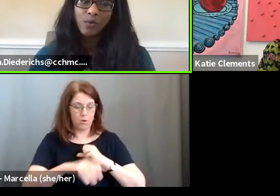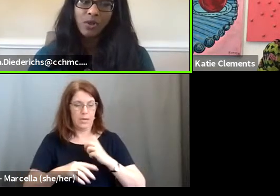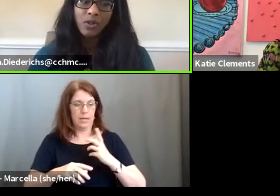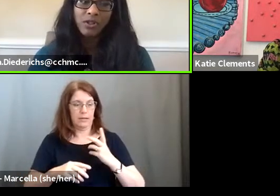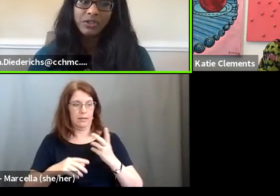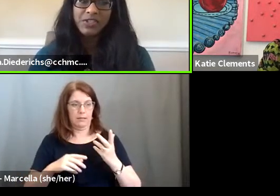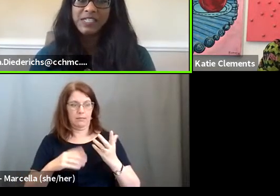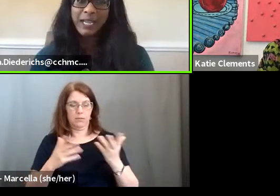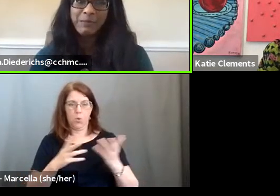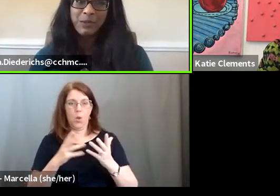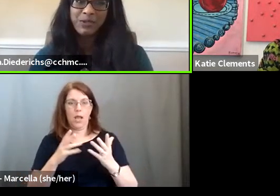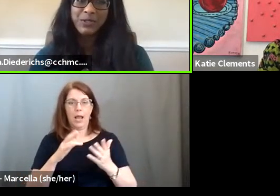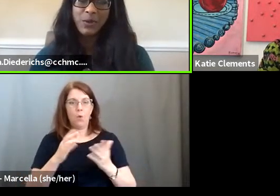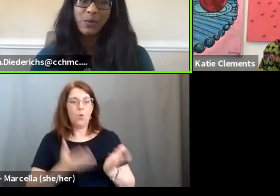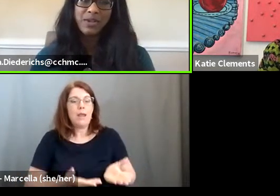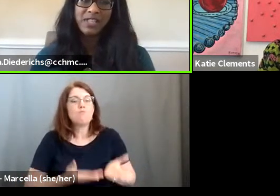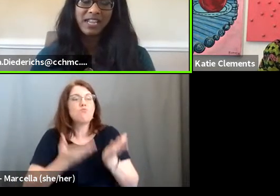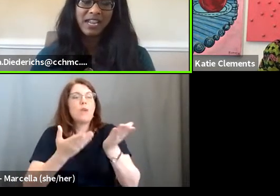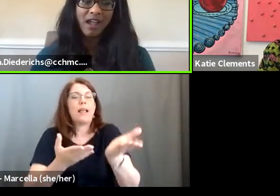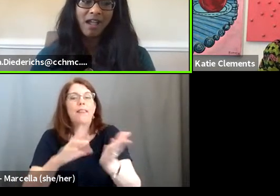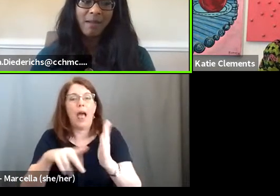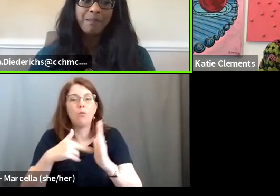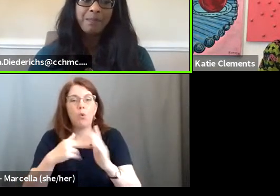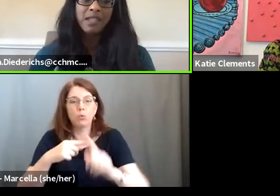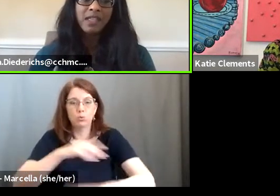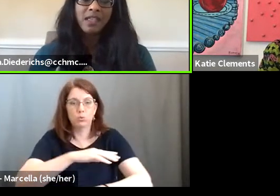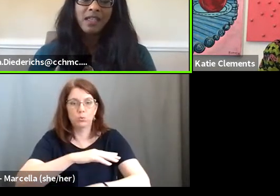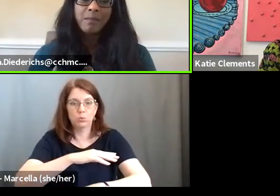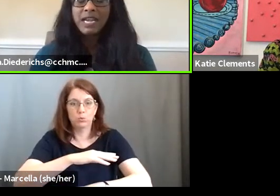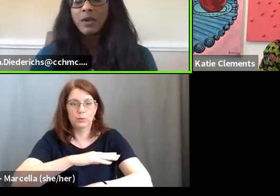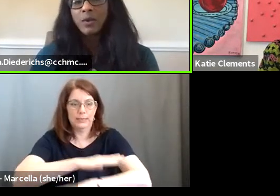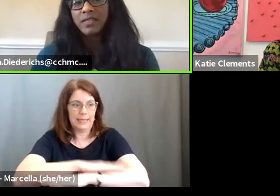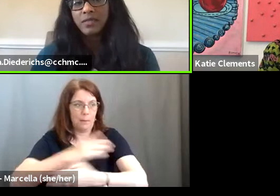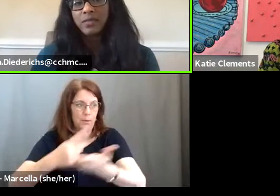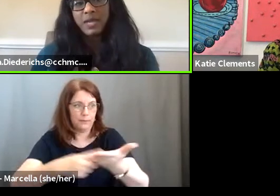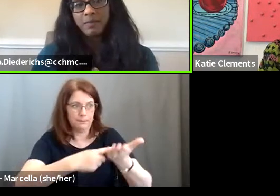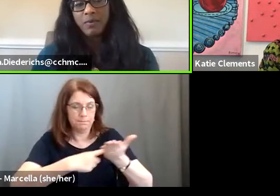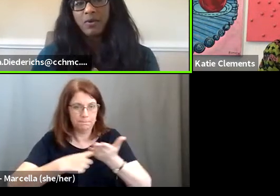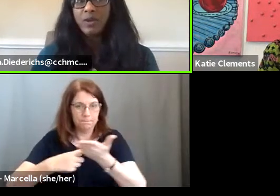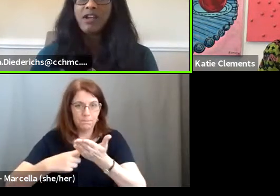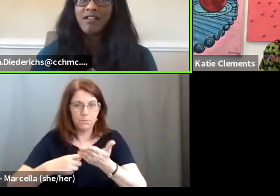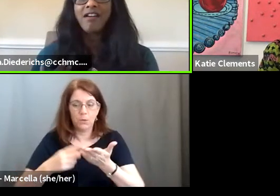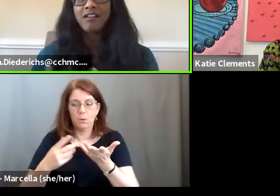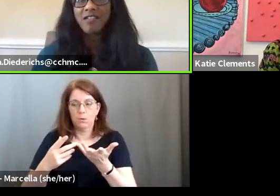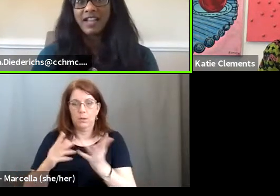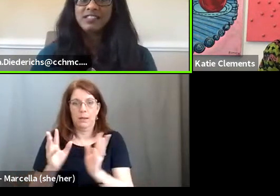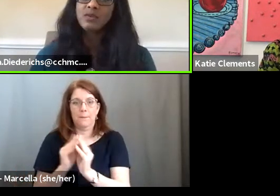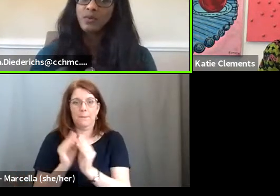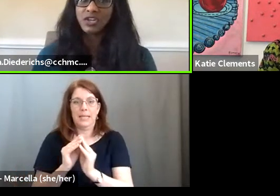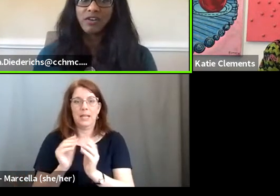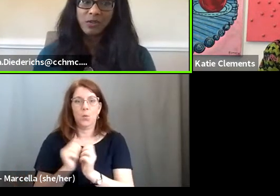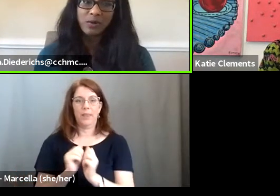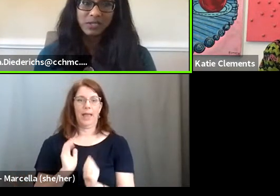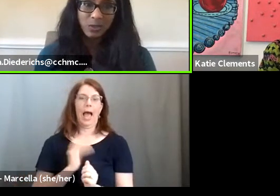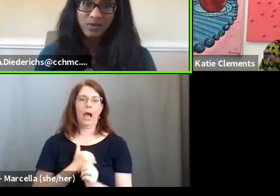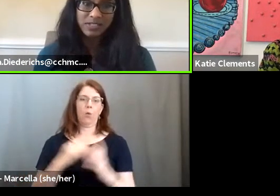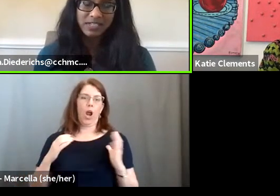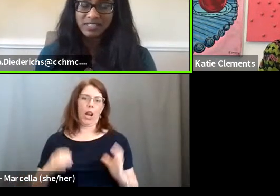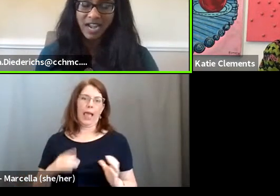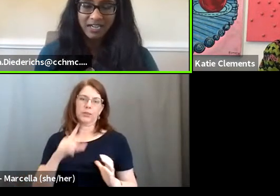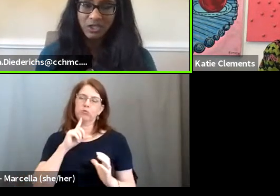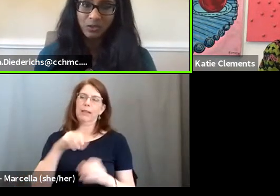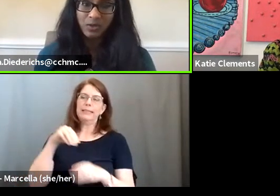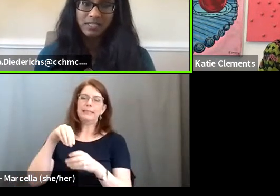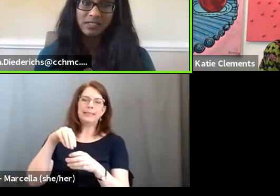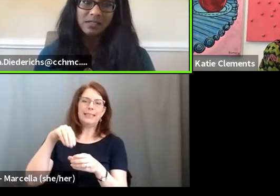role to the table. So really, um, meeting with the people we call our clients, which are other internal